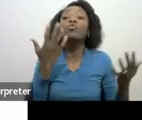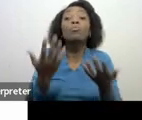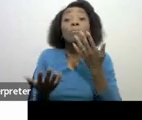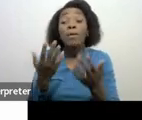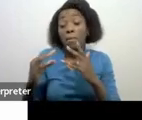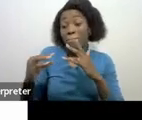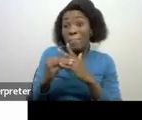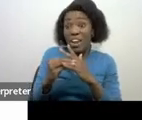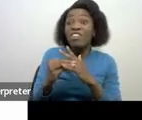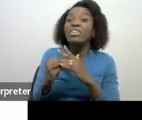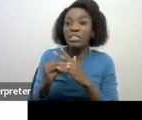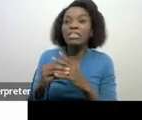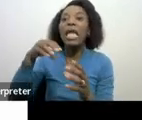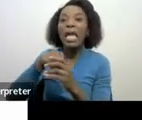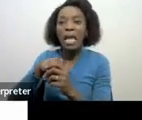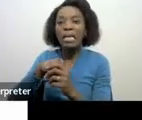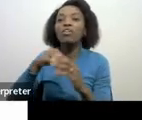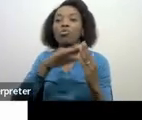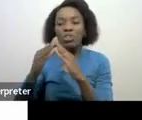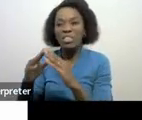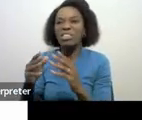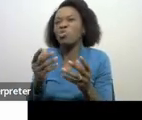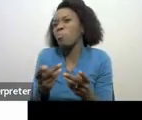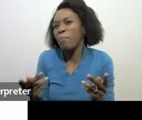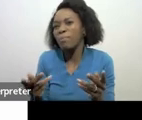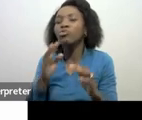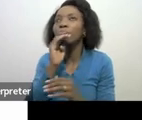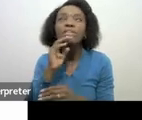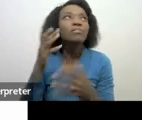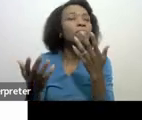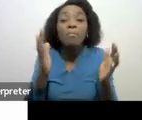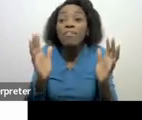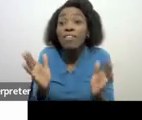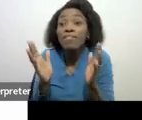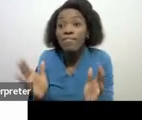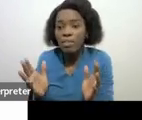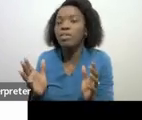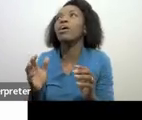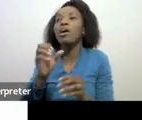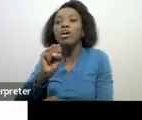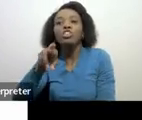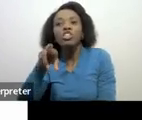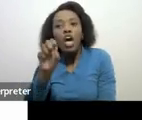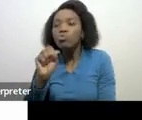of property whenever you do your submissions if you've ever been in we will ask you